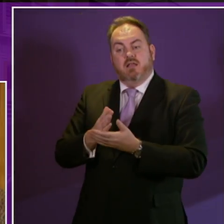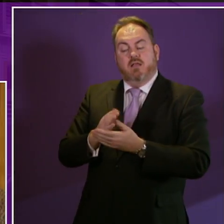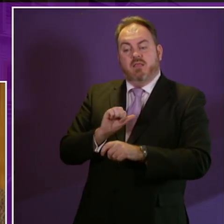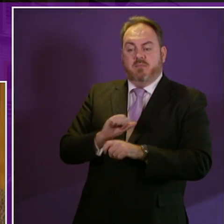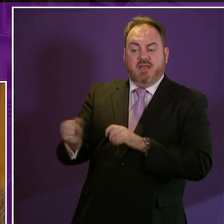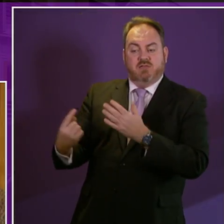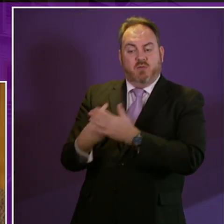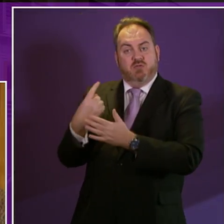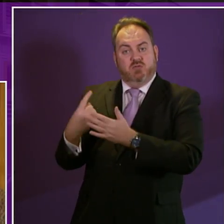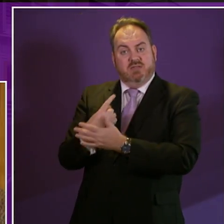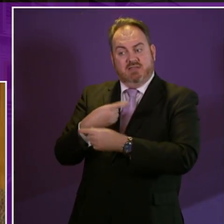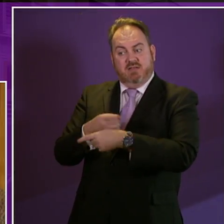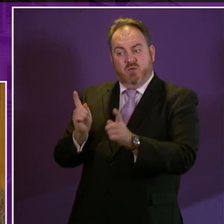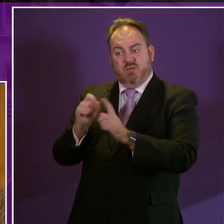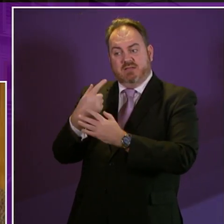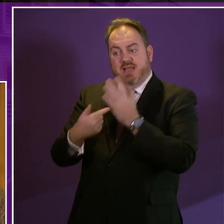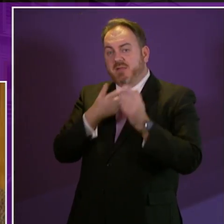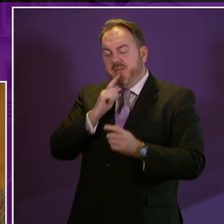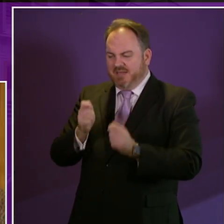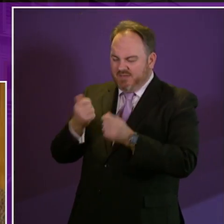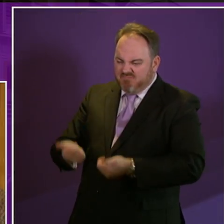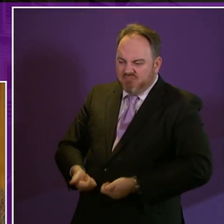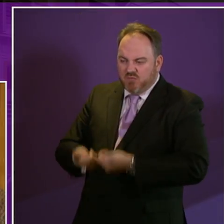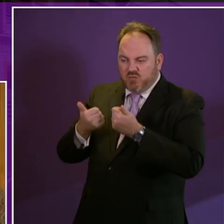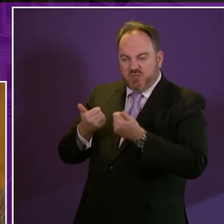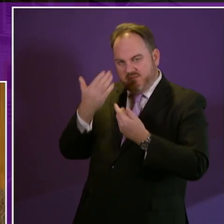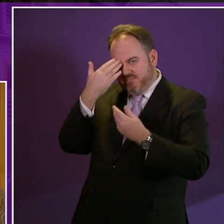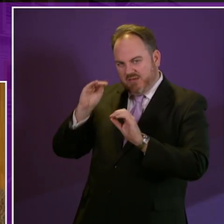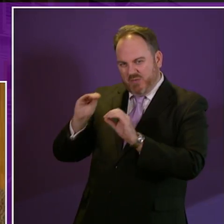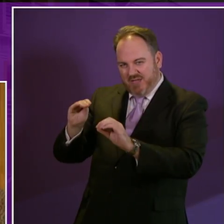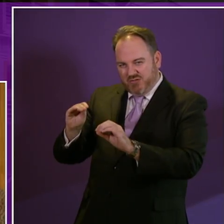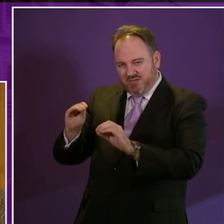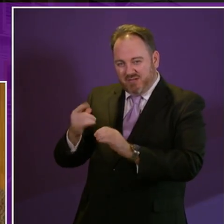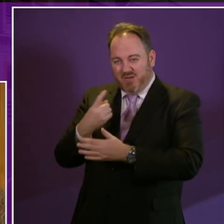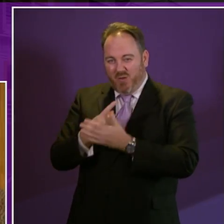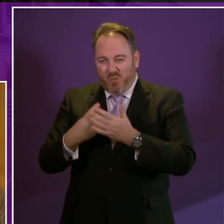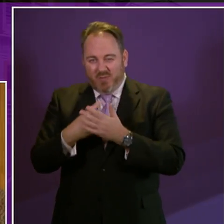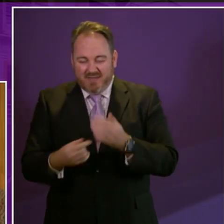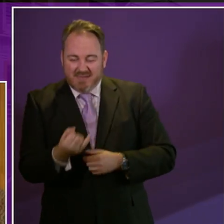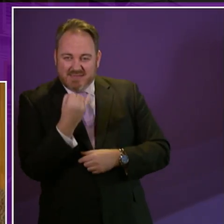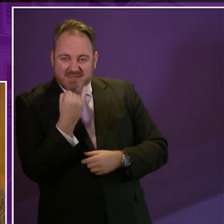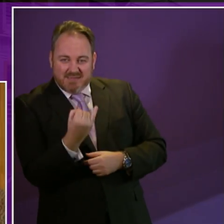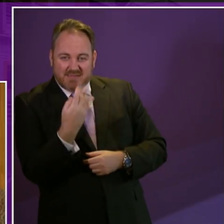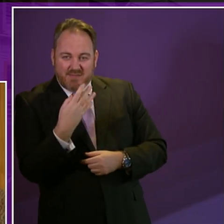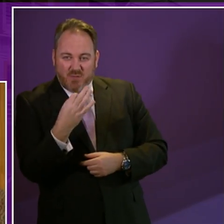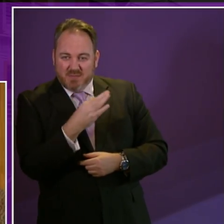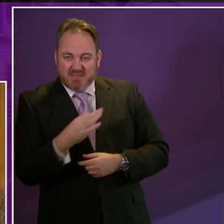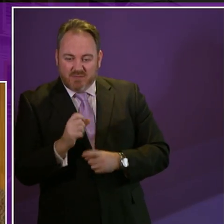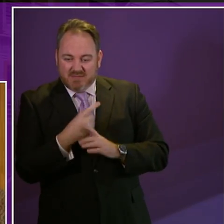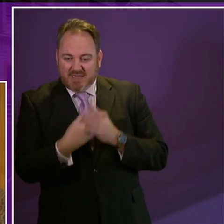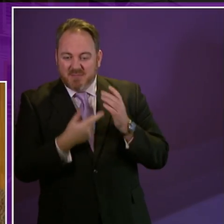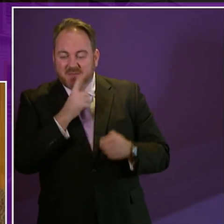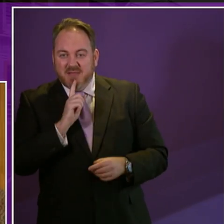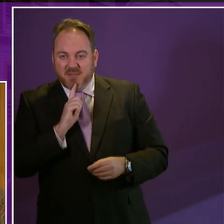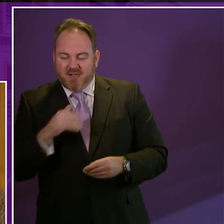also starts with education and it is concerning to see that only 64% of young people with a disability participate